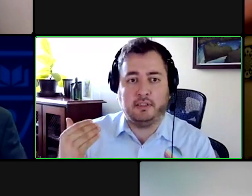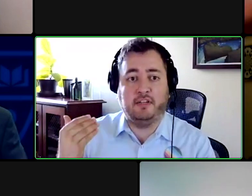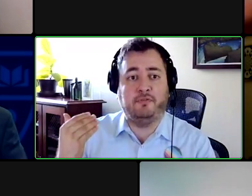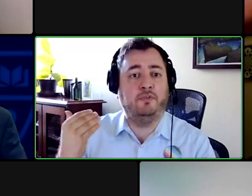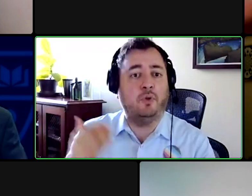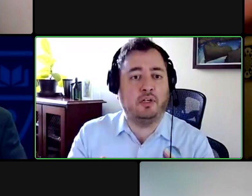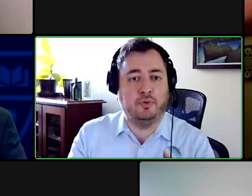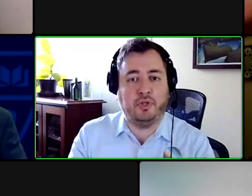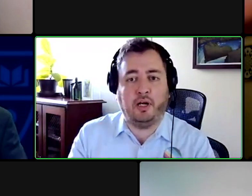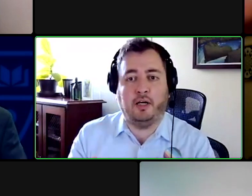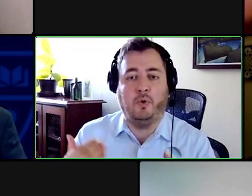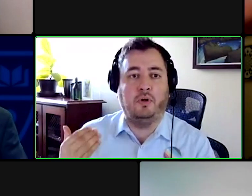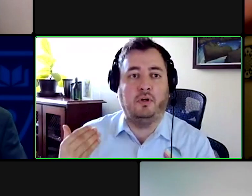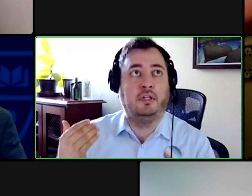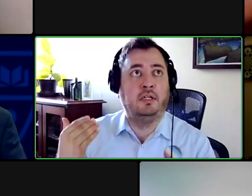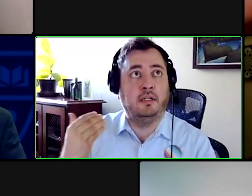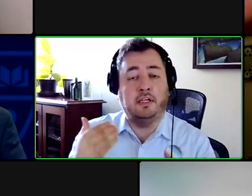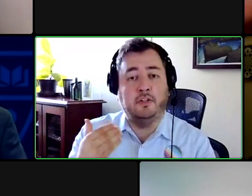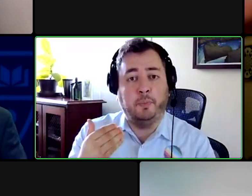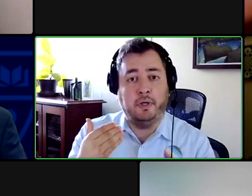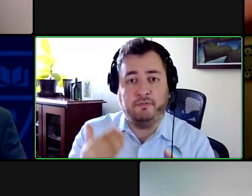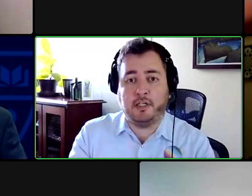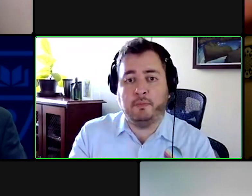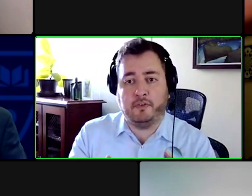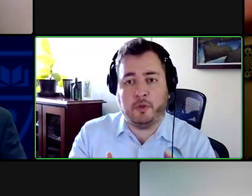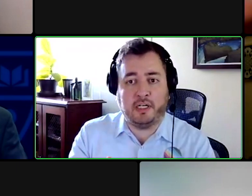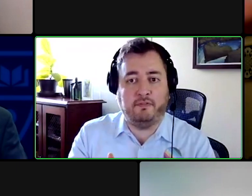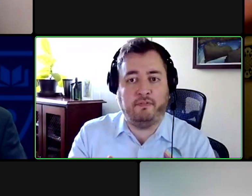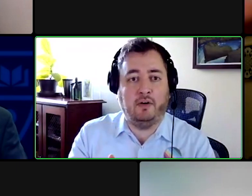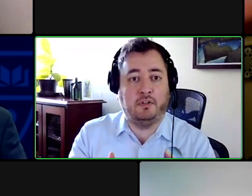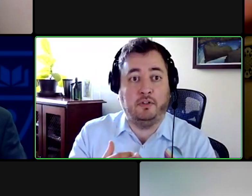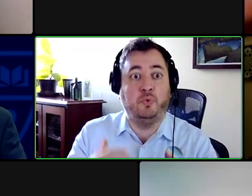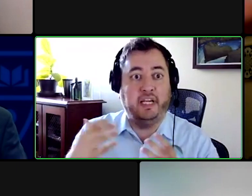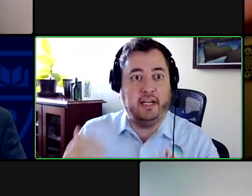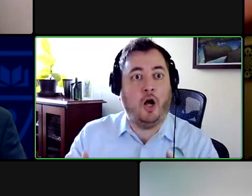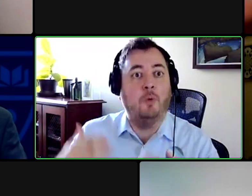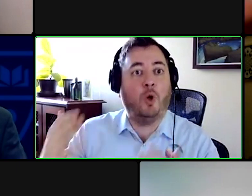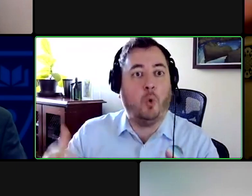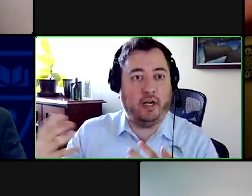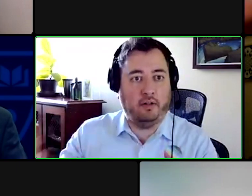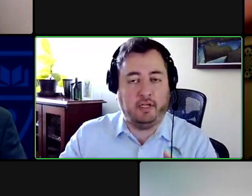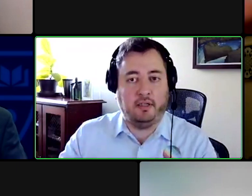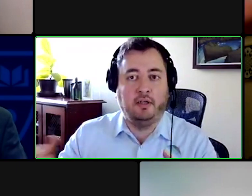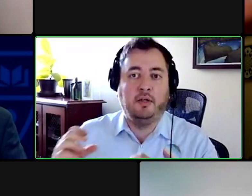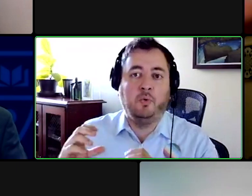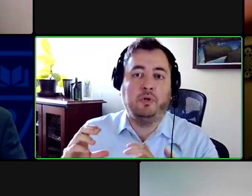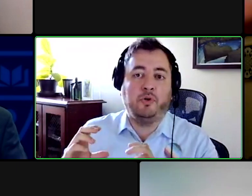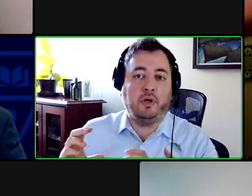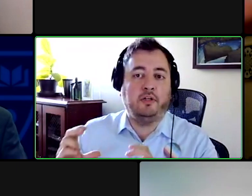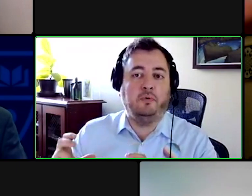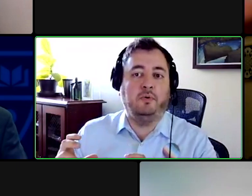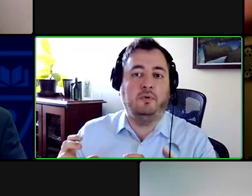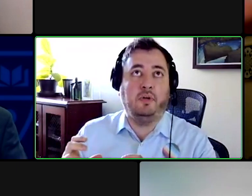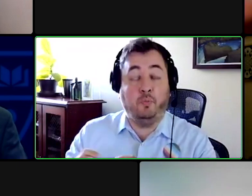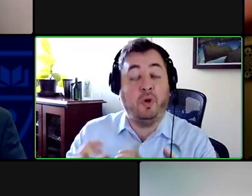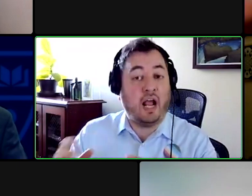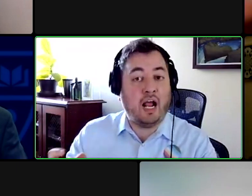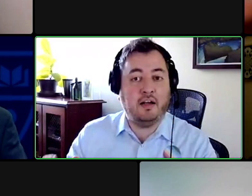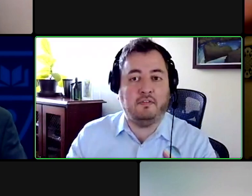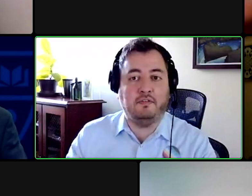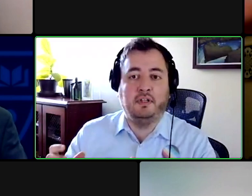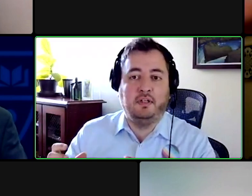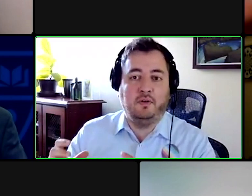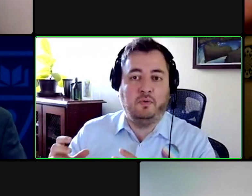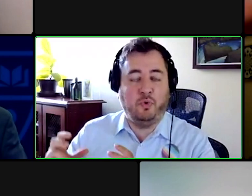assistance if you've lost your job or let's say you've been a victim of domestic violence and you need help quickly we're trying to and